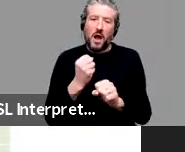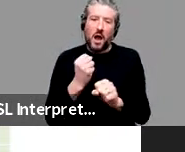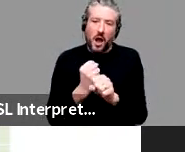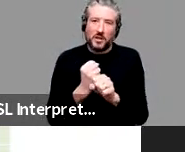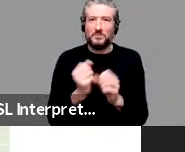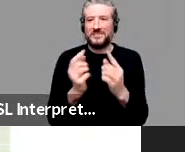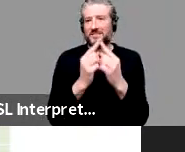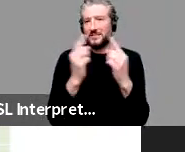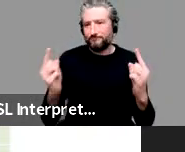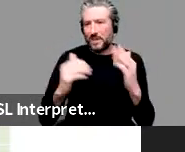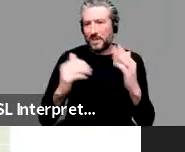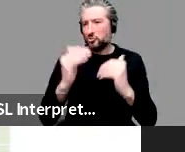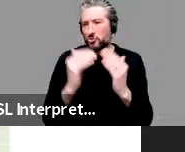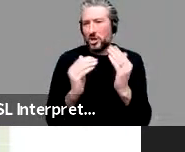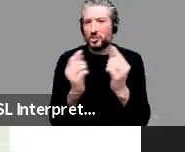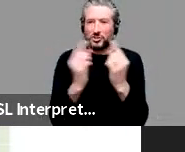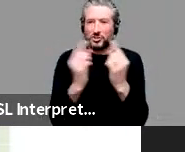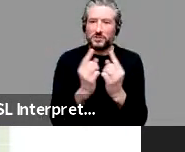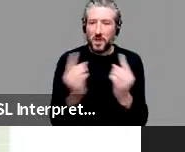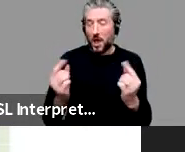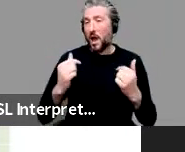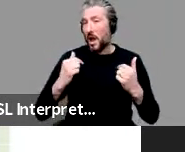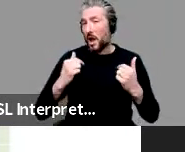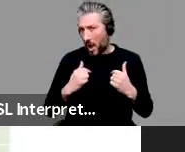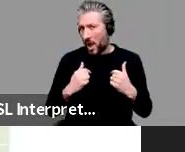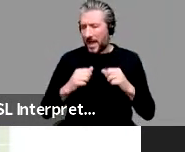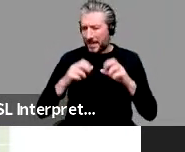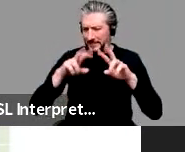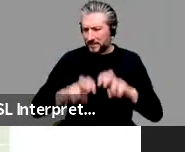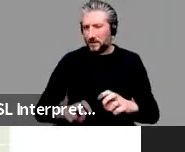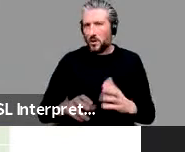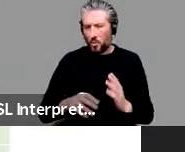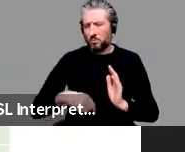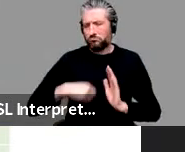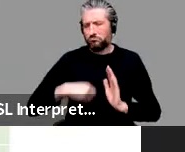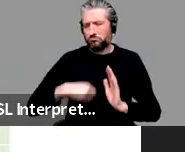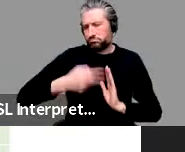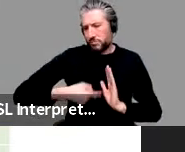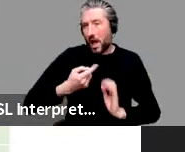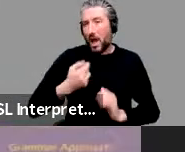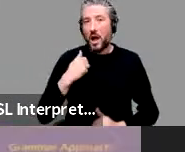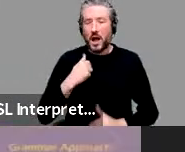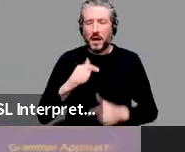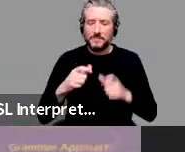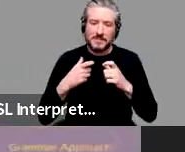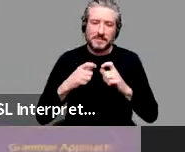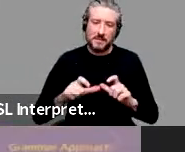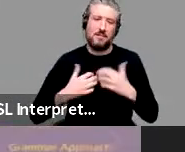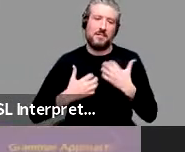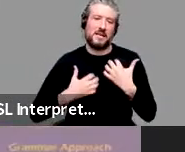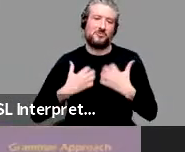have spent a lot of time looking at. I'm, I'm still very interested in argument structure constructions.